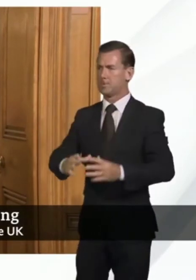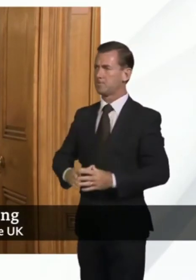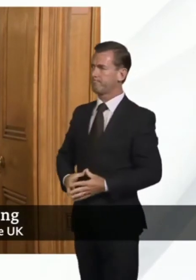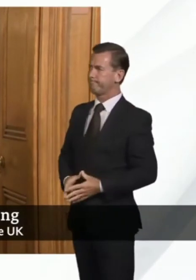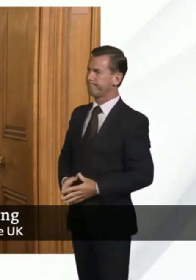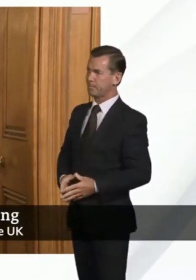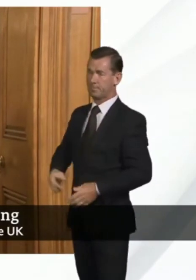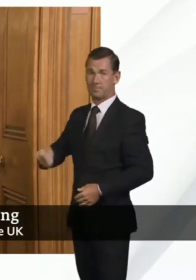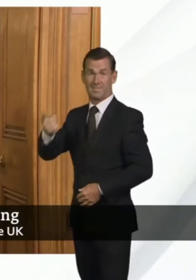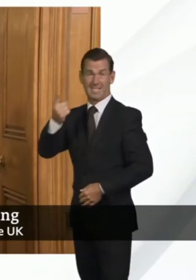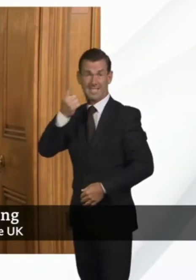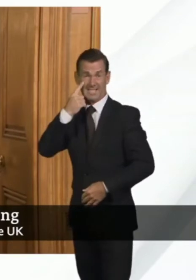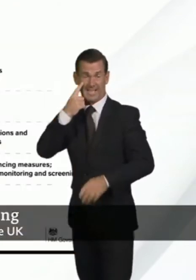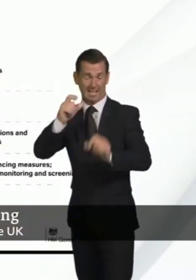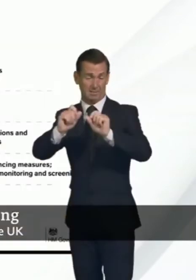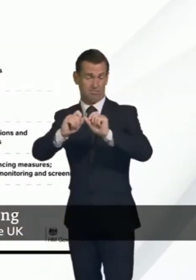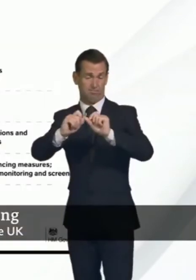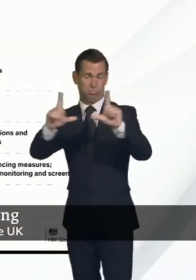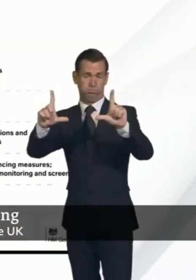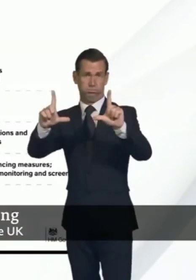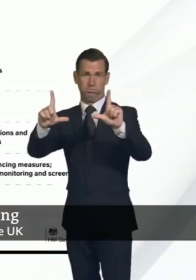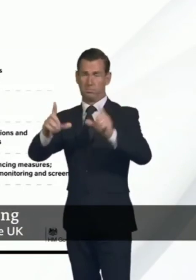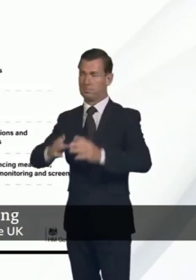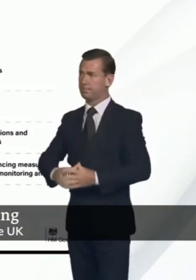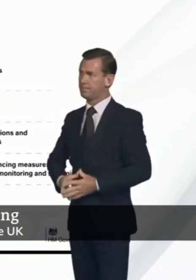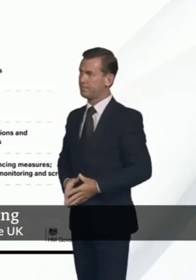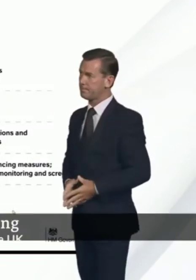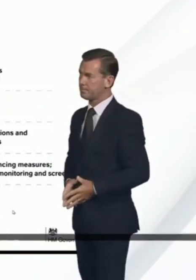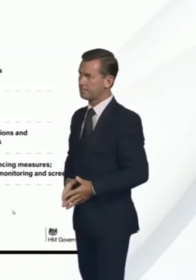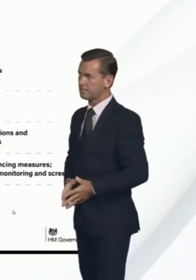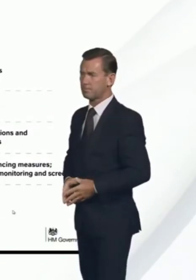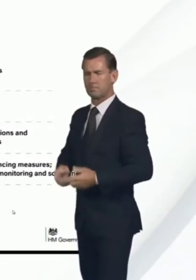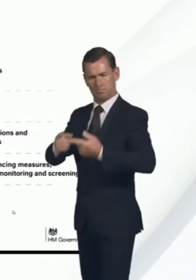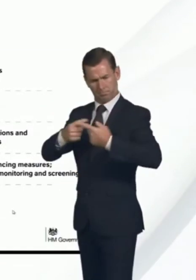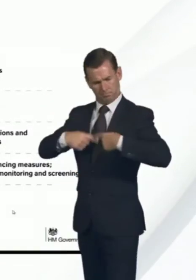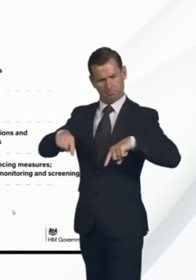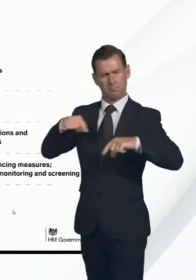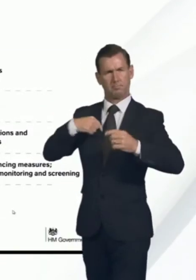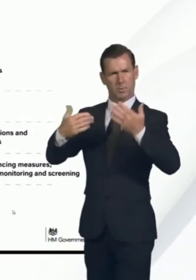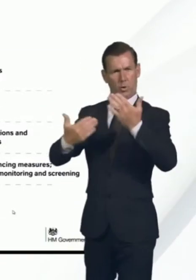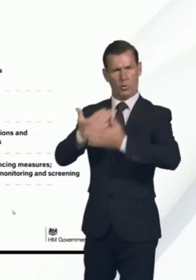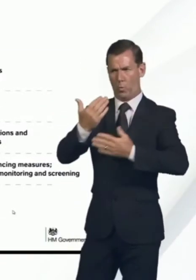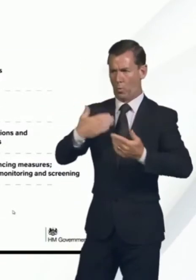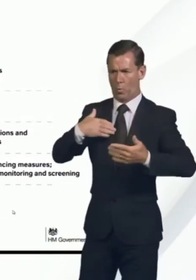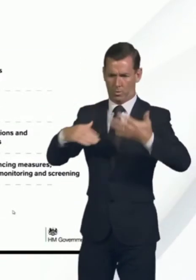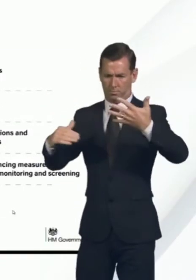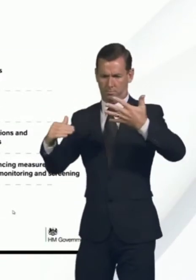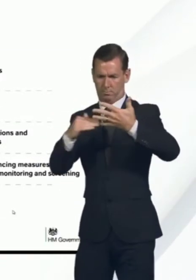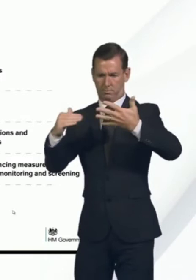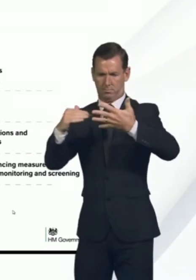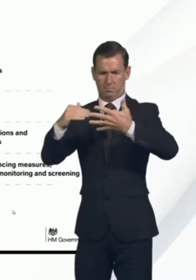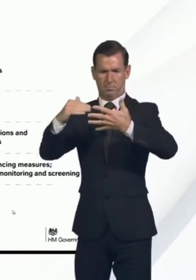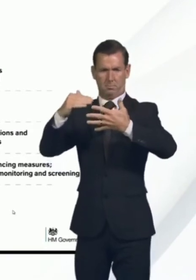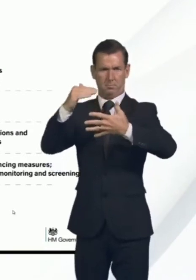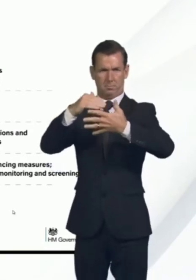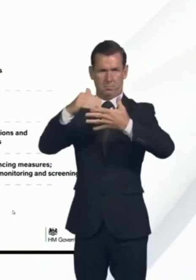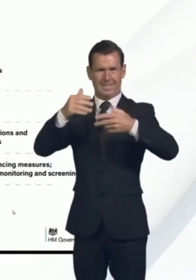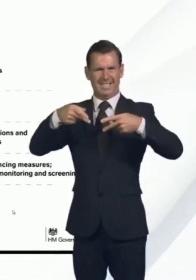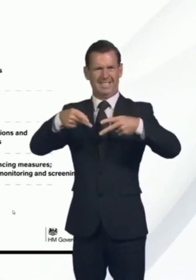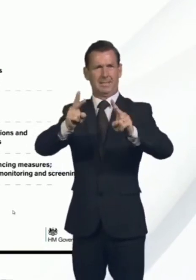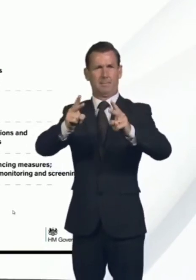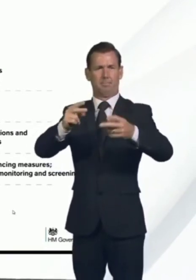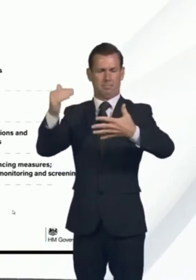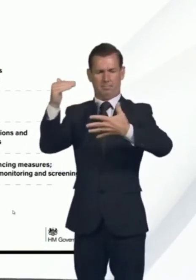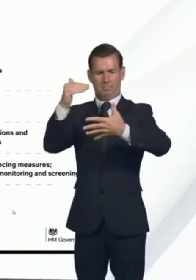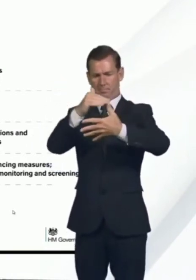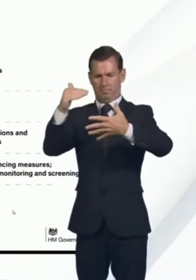see from slide one, first, in order to monitor our progress, we're establishing a new COVID alert level system with five levels, each